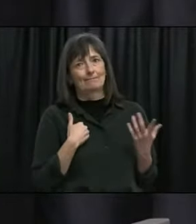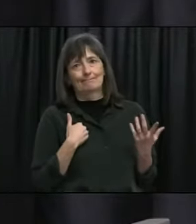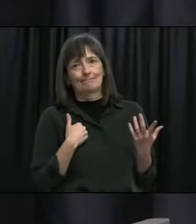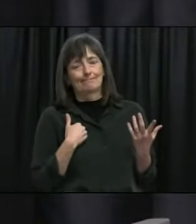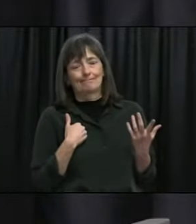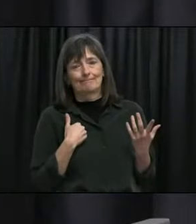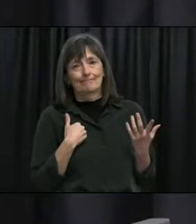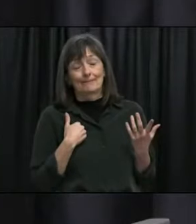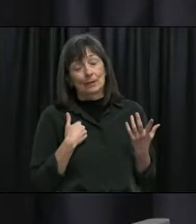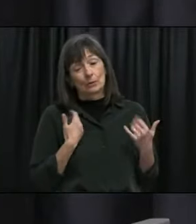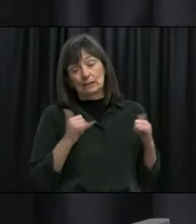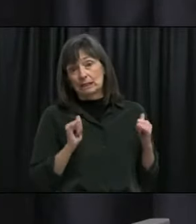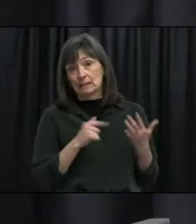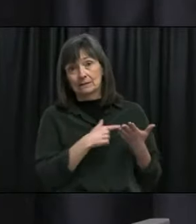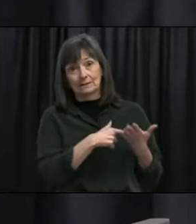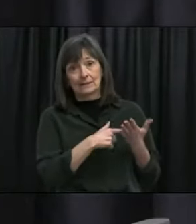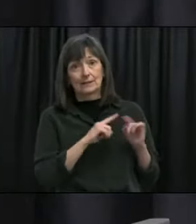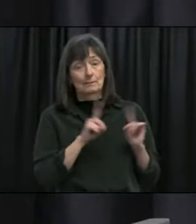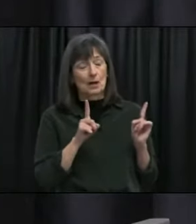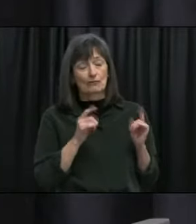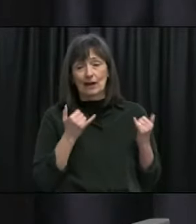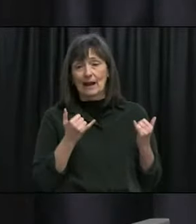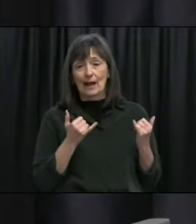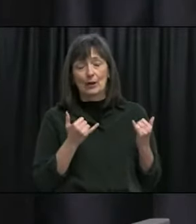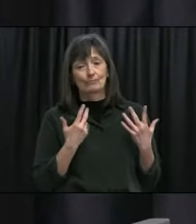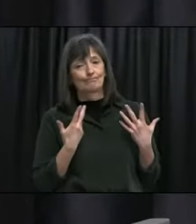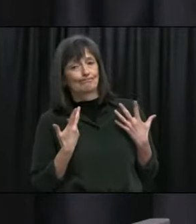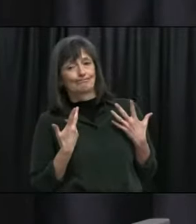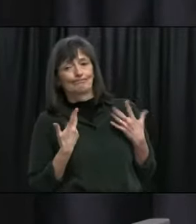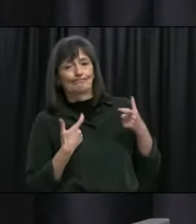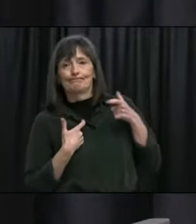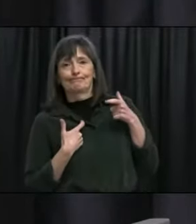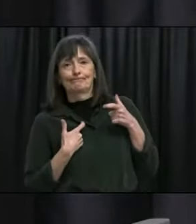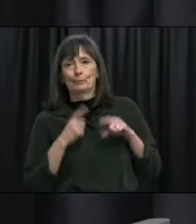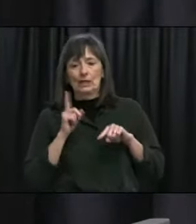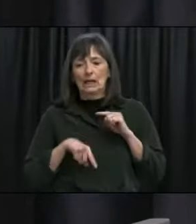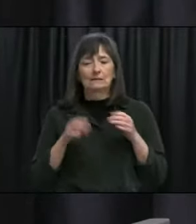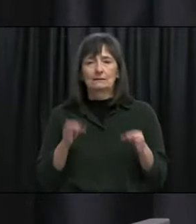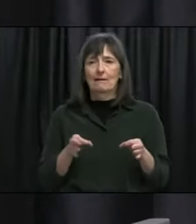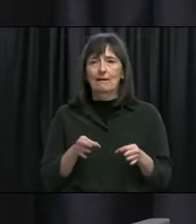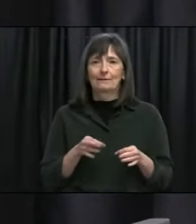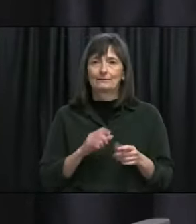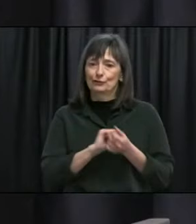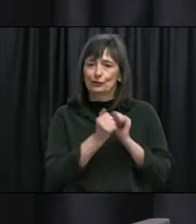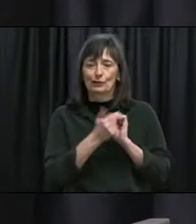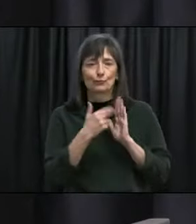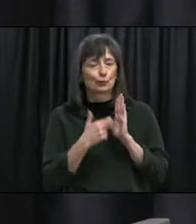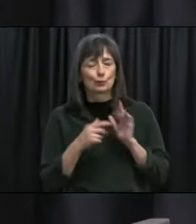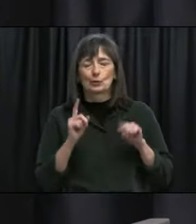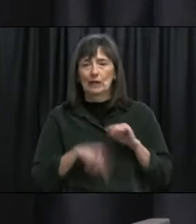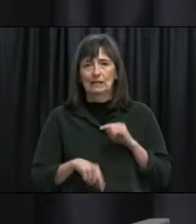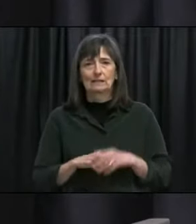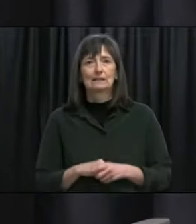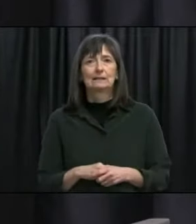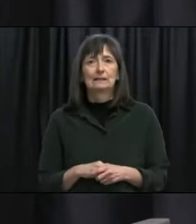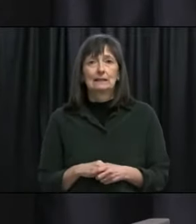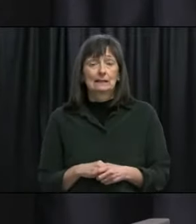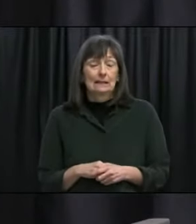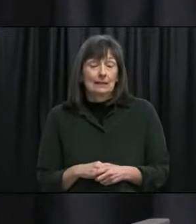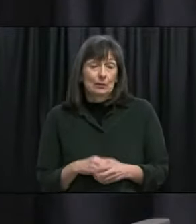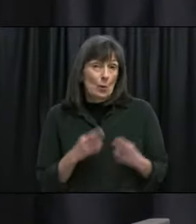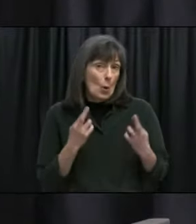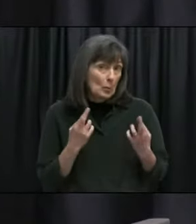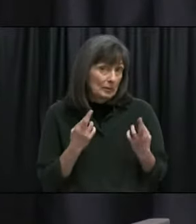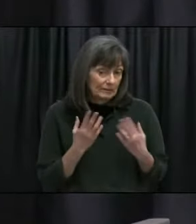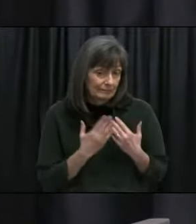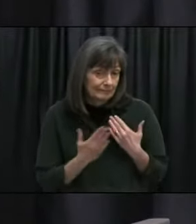continuing to have those conversations in the near future I hope and I hope we can see a path forward but at this